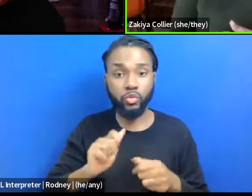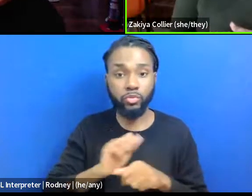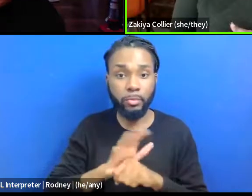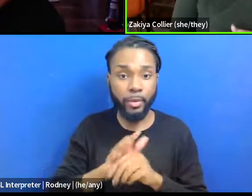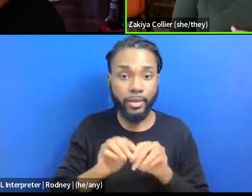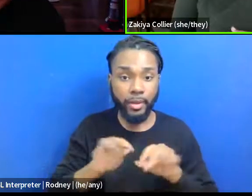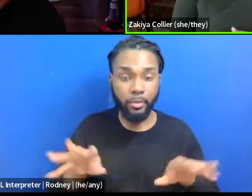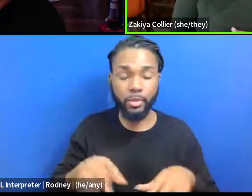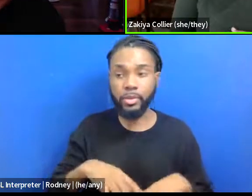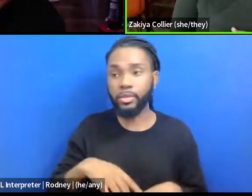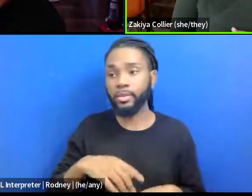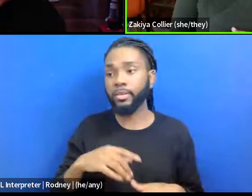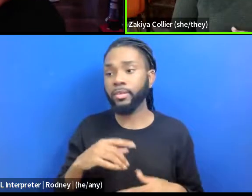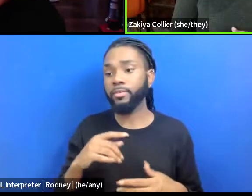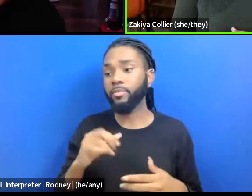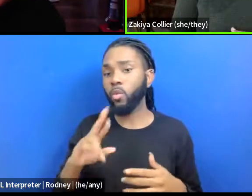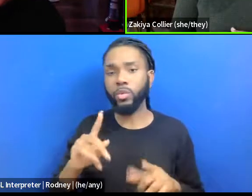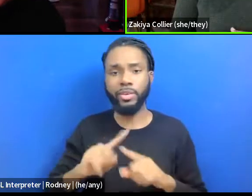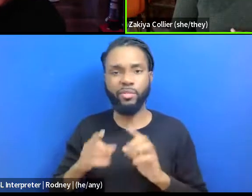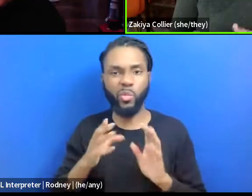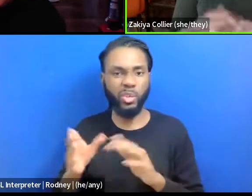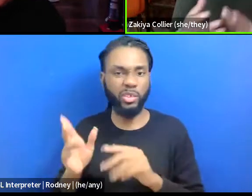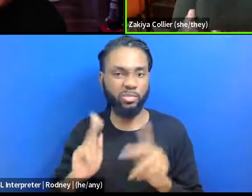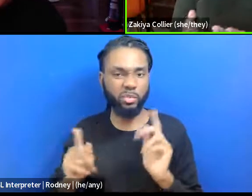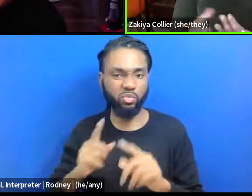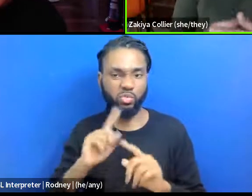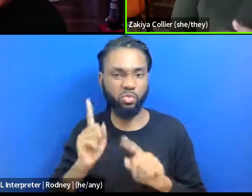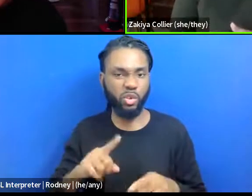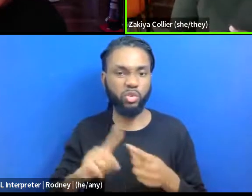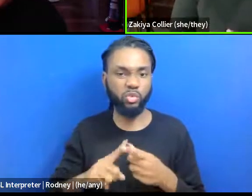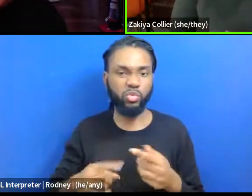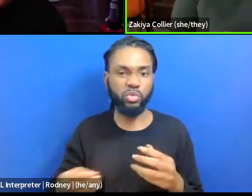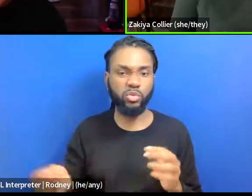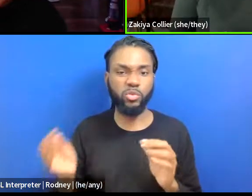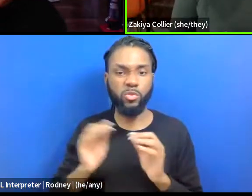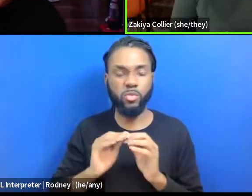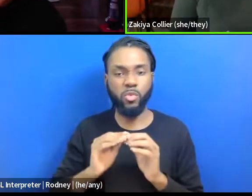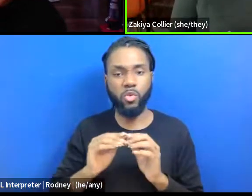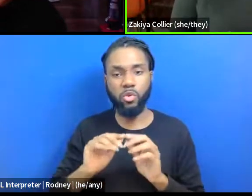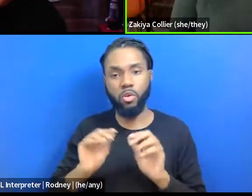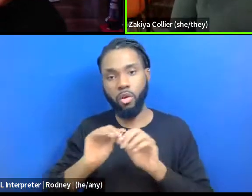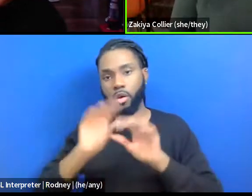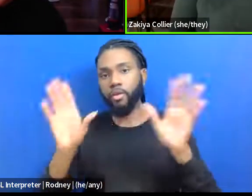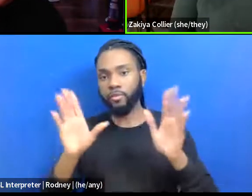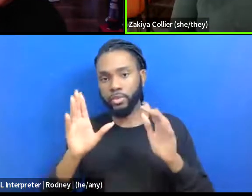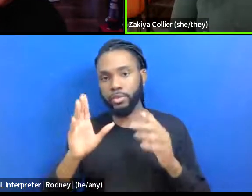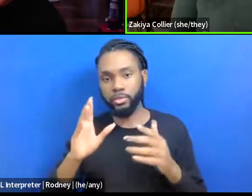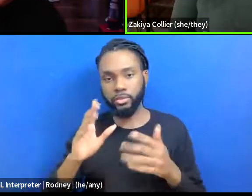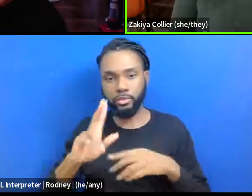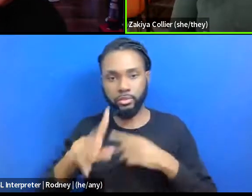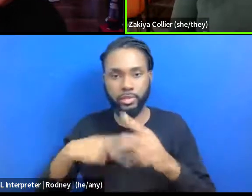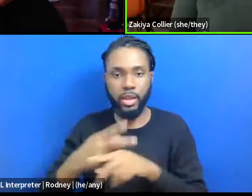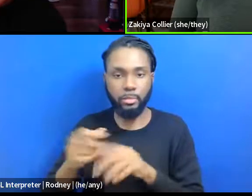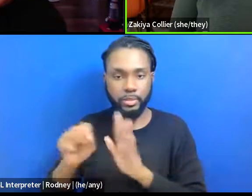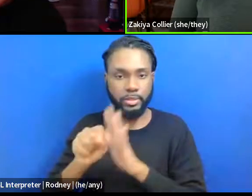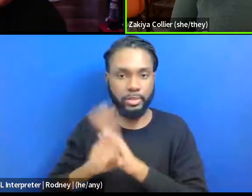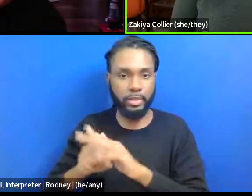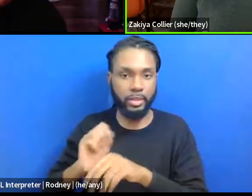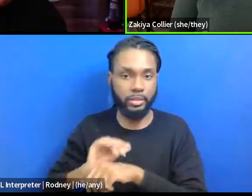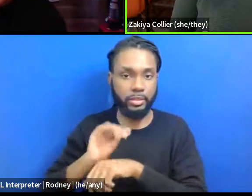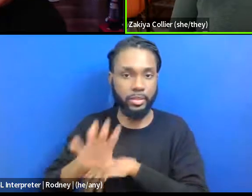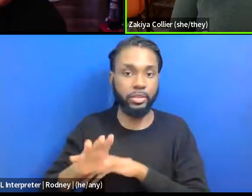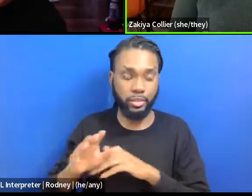um, you know, sort of more explicit forms of state sanctioned violence. Um, and so